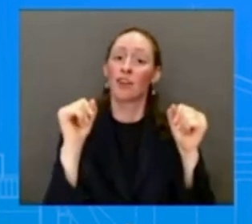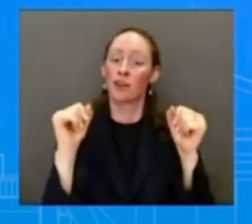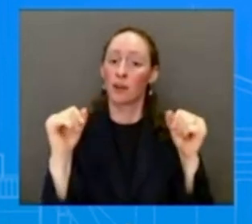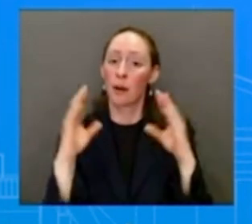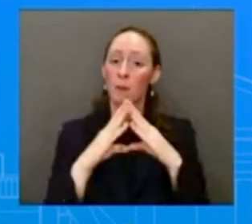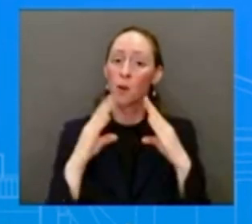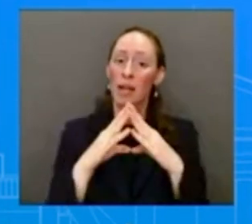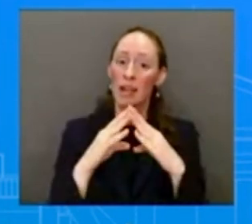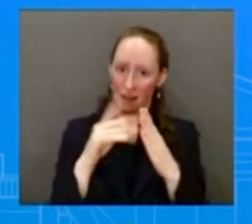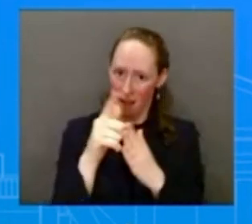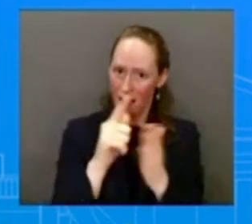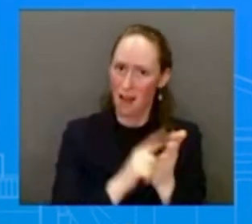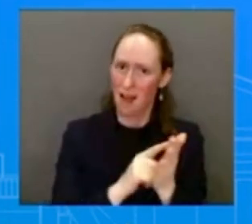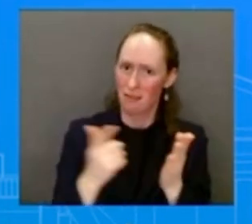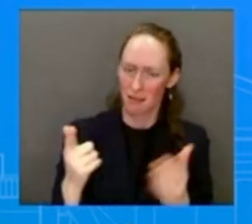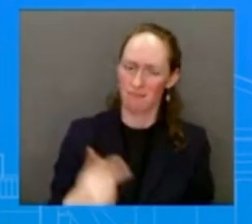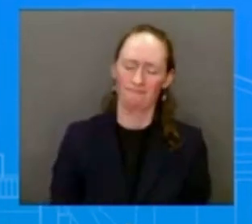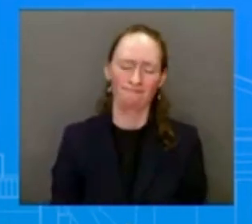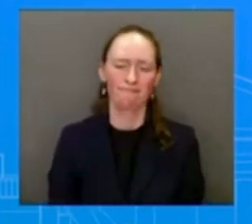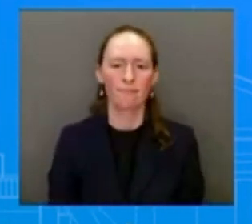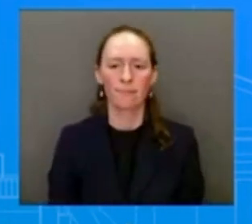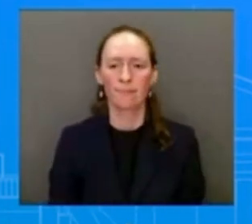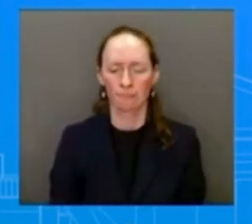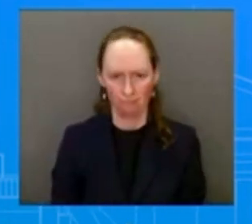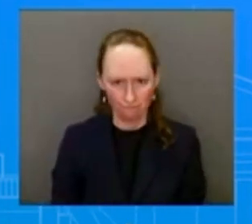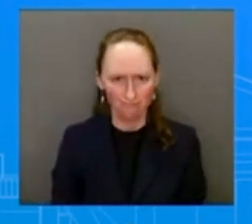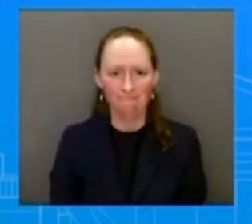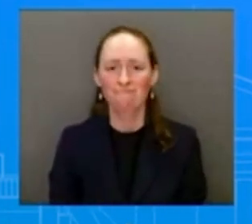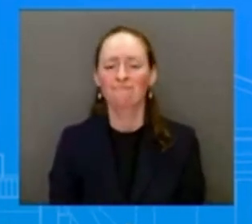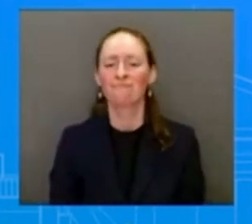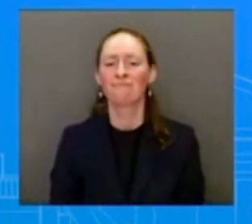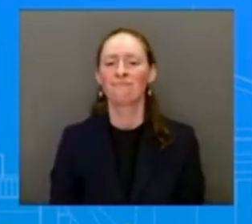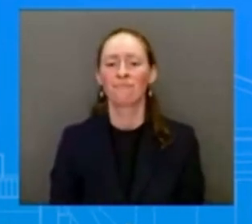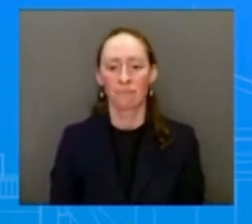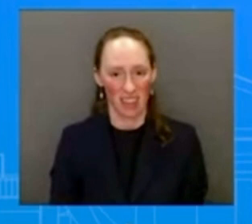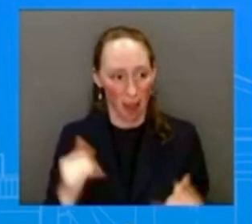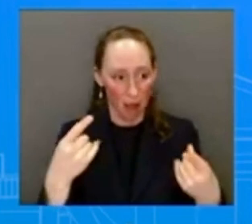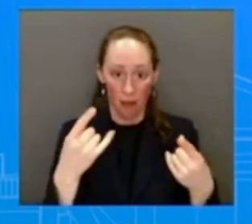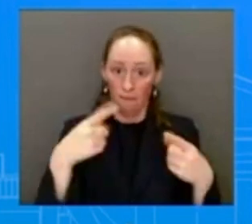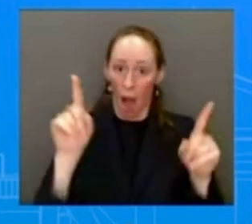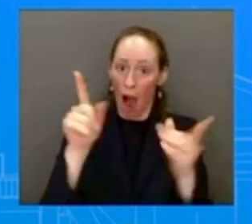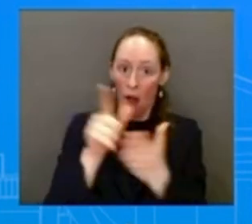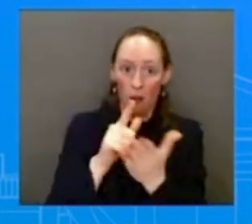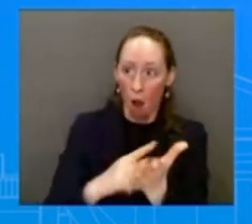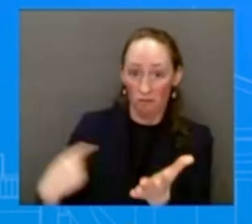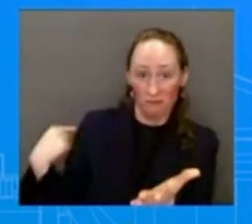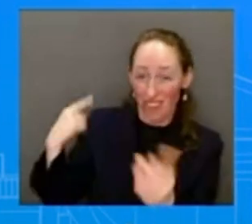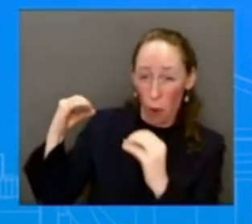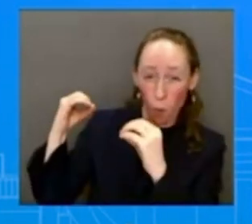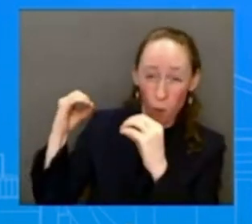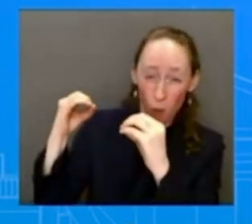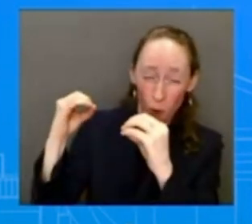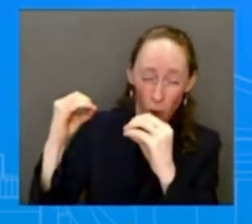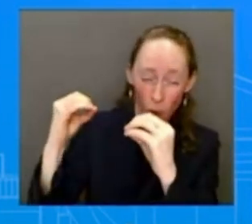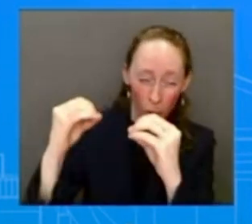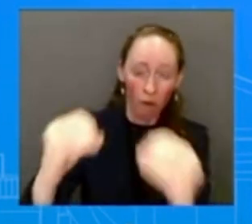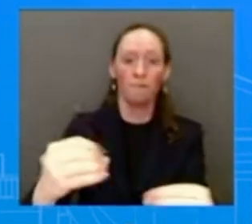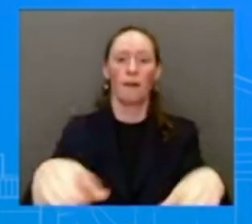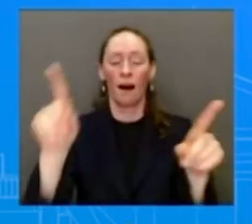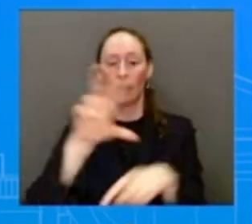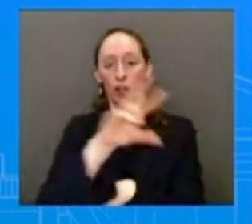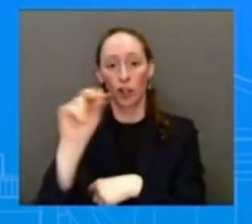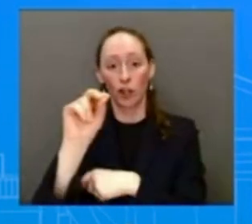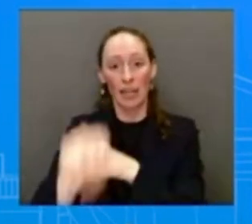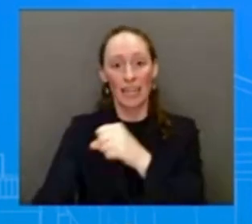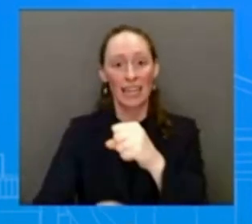last Congress. And that was something we hadn't seen in 30 years. And we believe a lot of that is because of this work that this President has done. And he has done